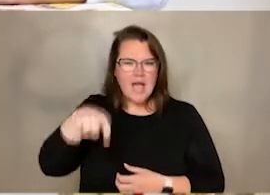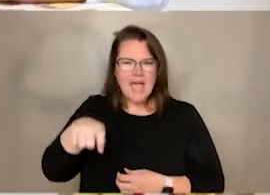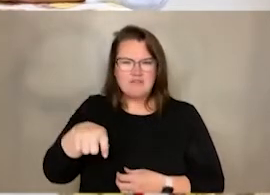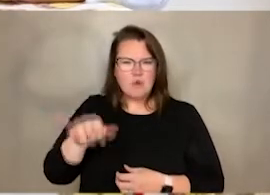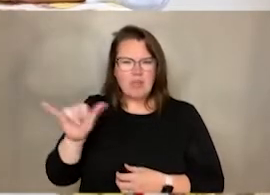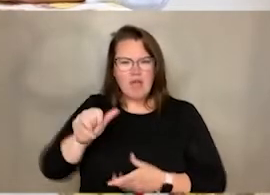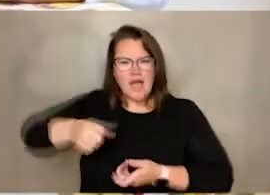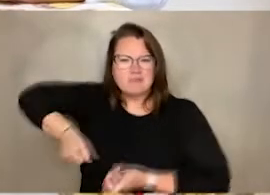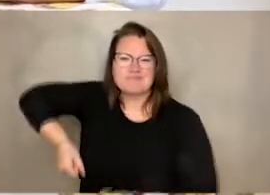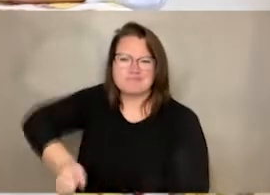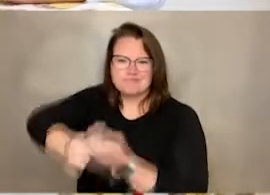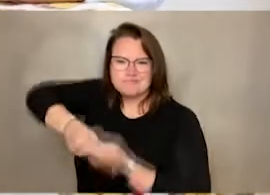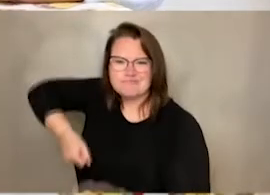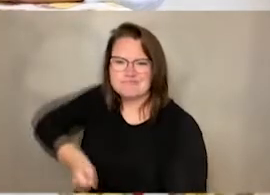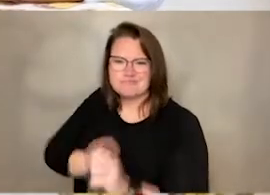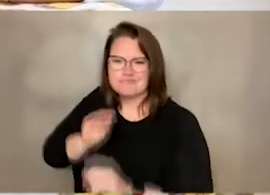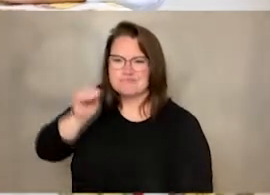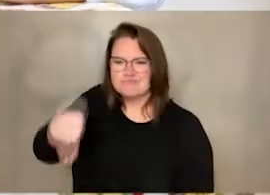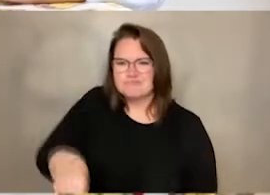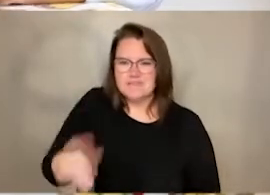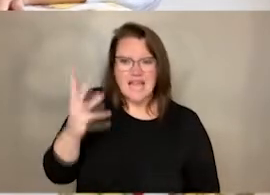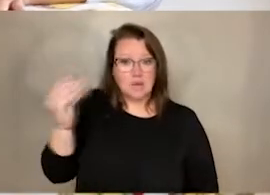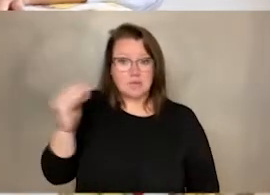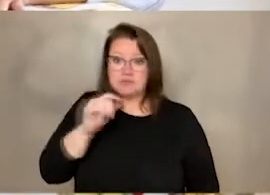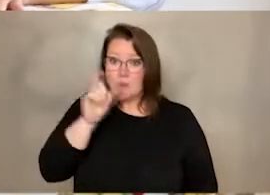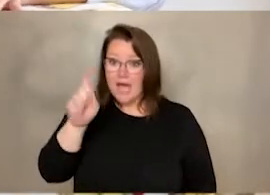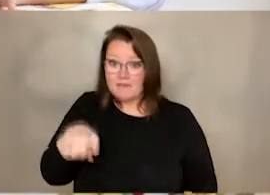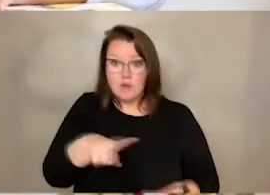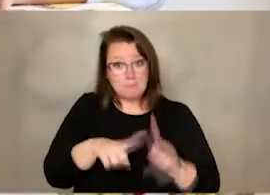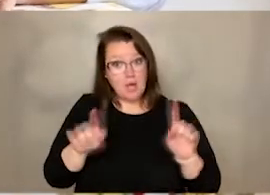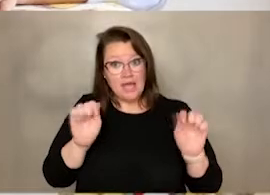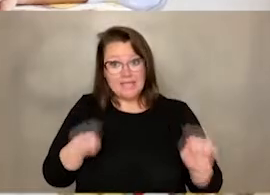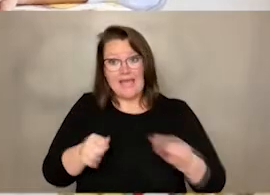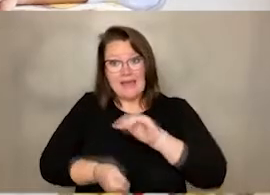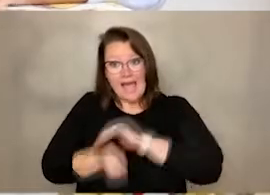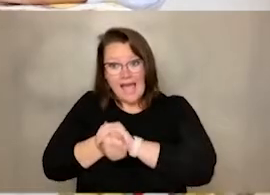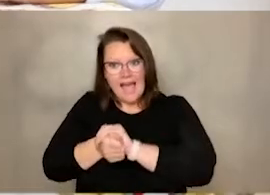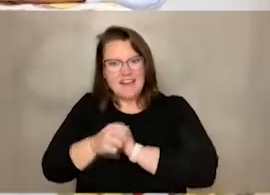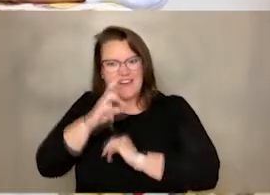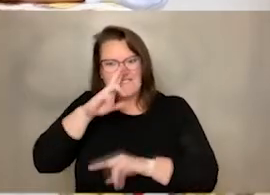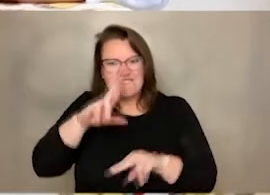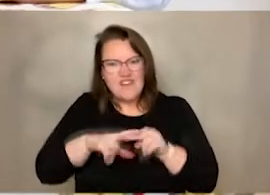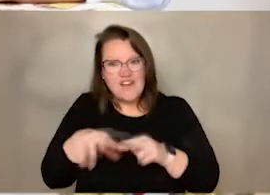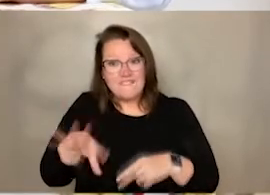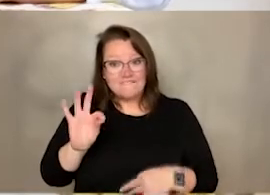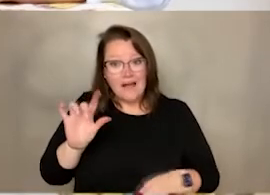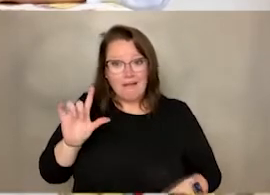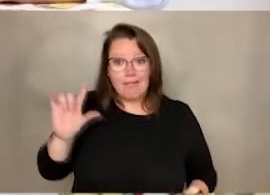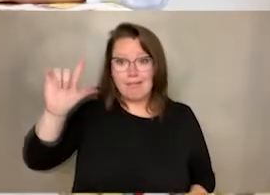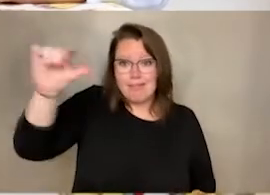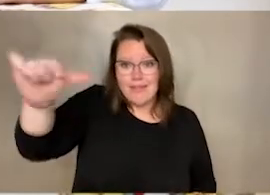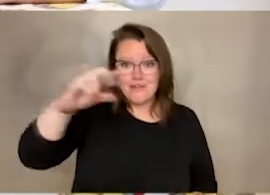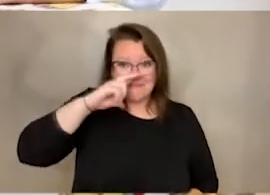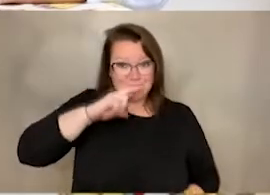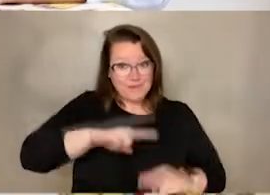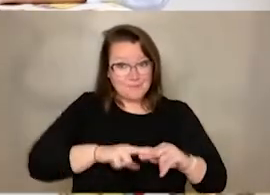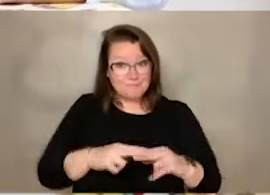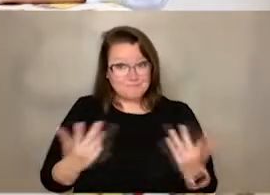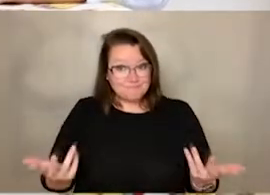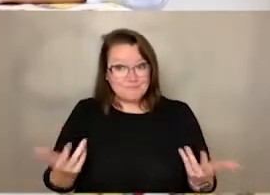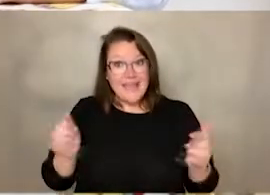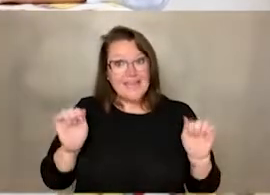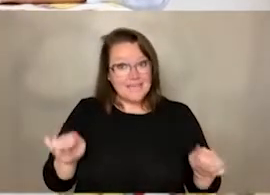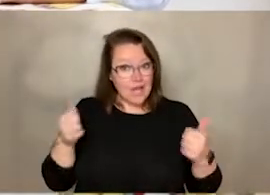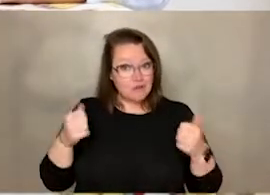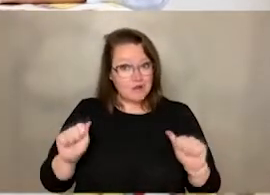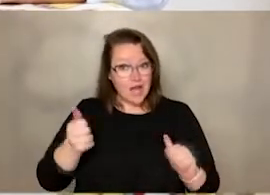bury it outside, but you can hide it from yourself. And it's always fun to find years later. You can try this at